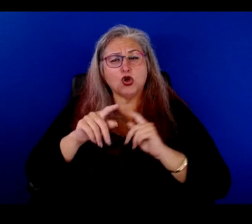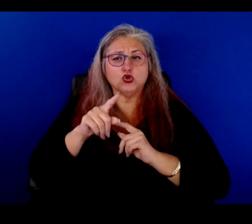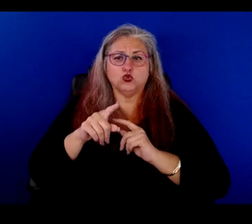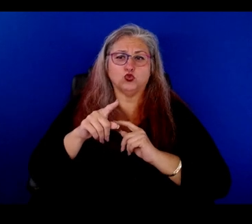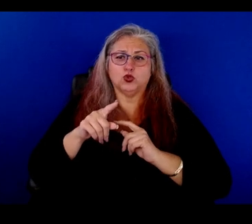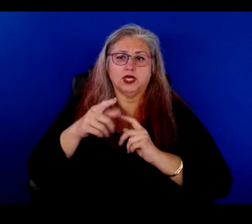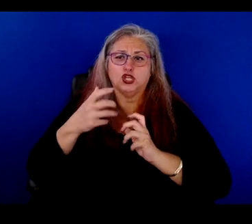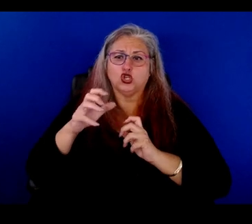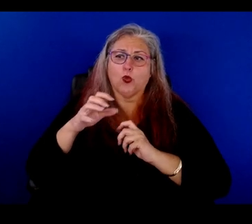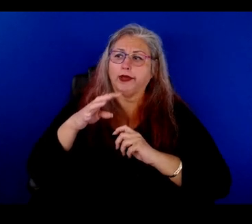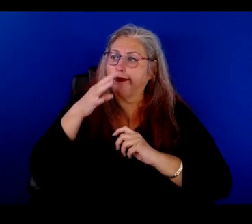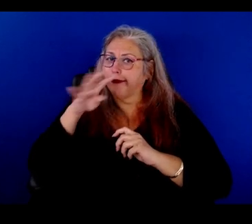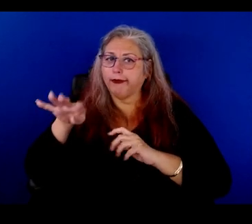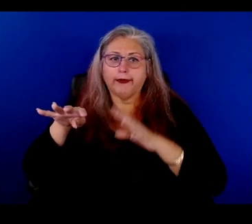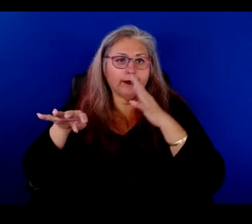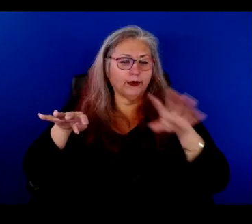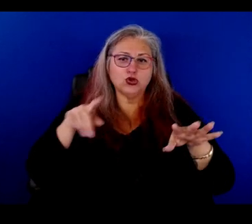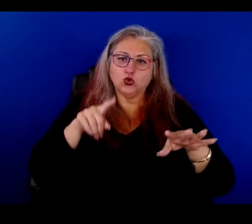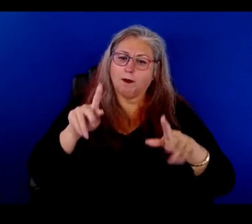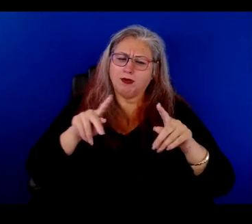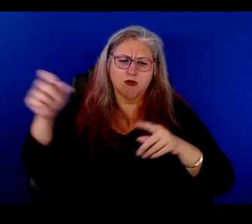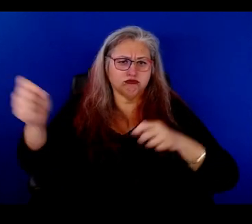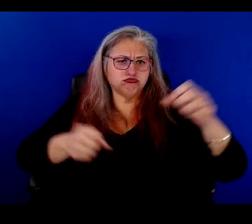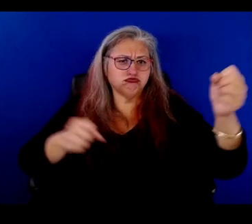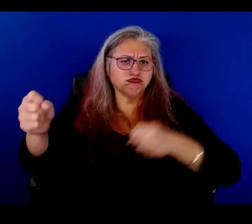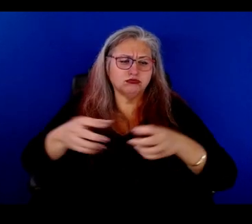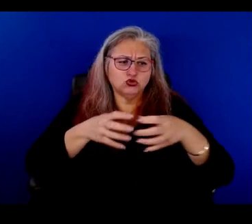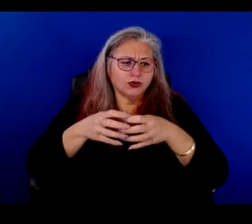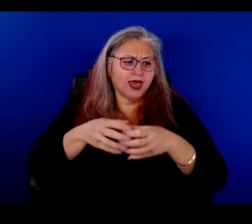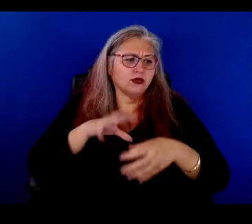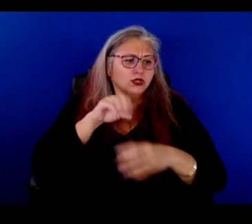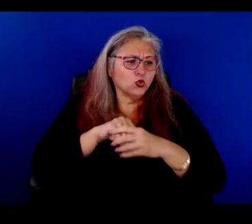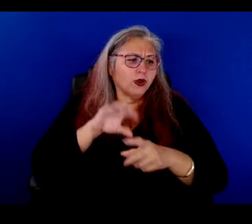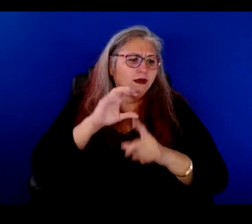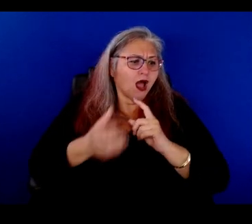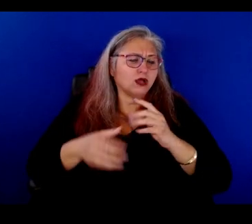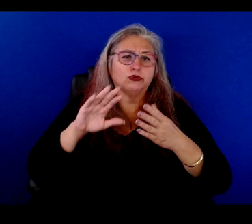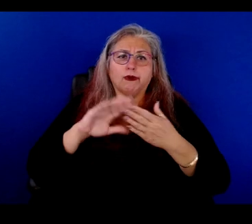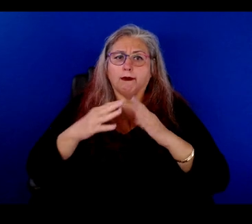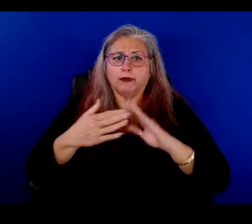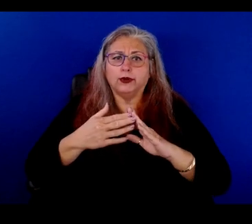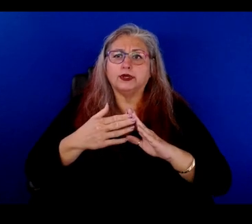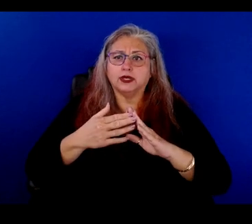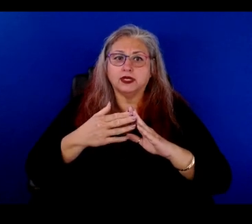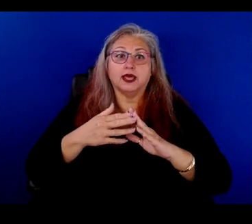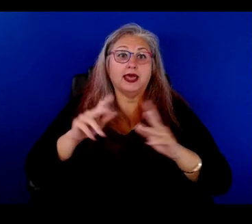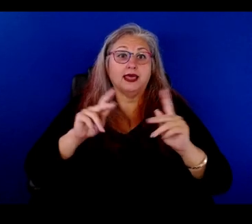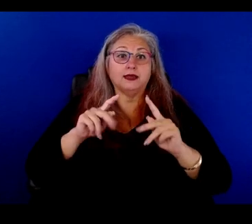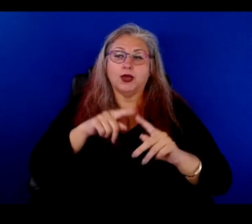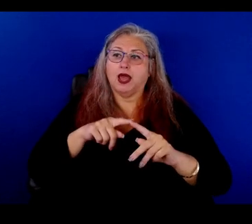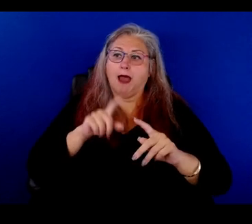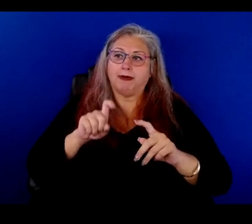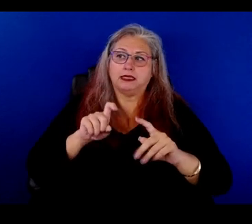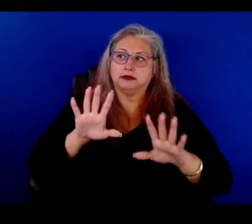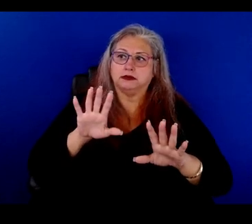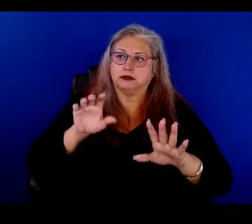leave out one or the other. You weren't, you brought people together. You brought the culture and the community together that, so people didn't have to leave